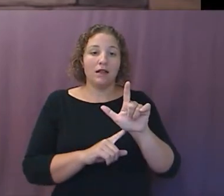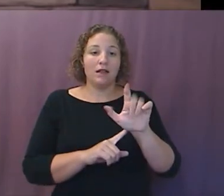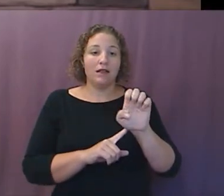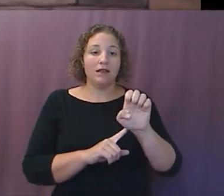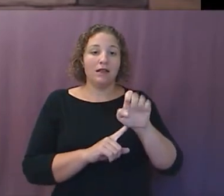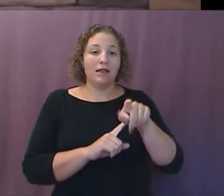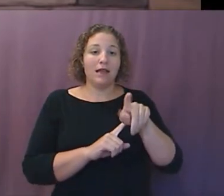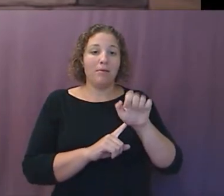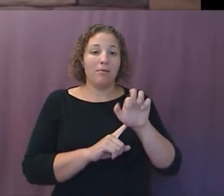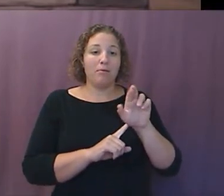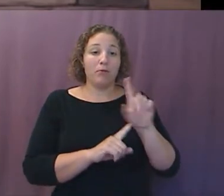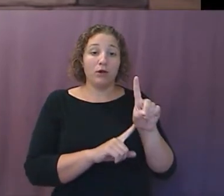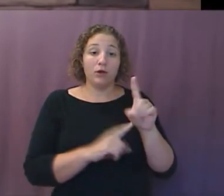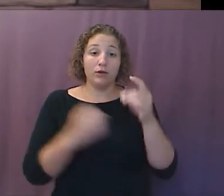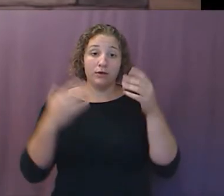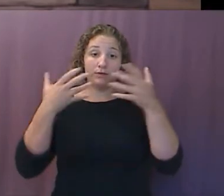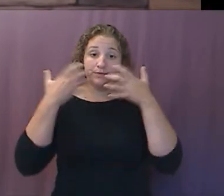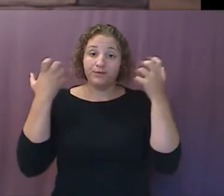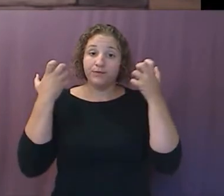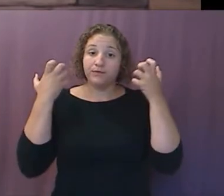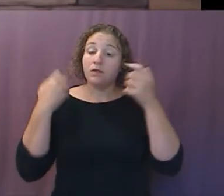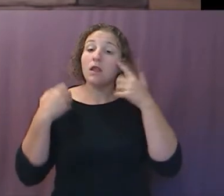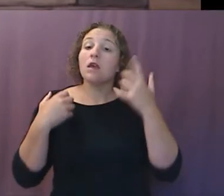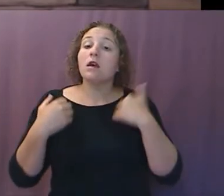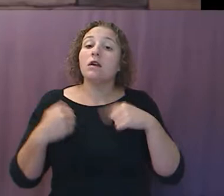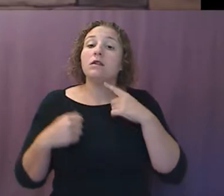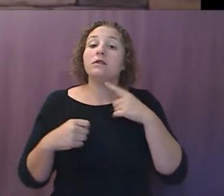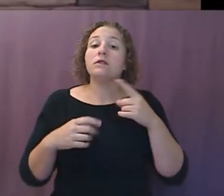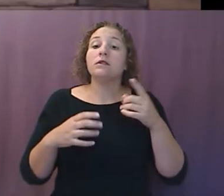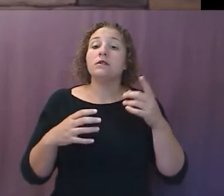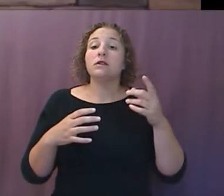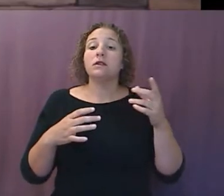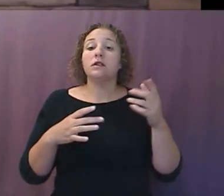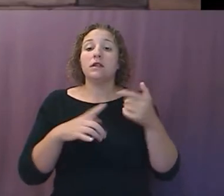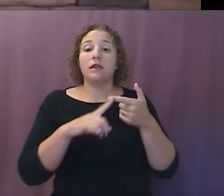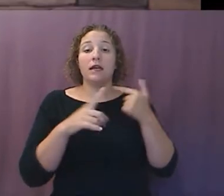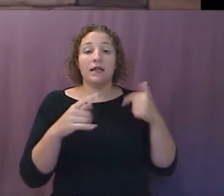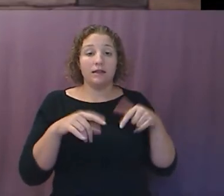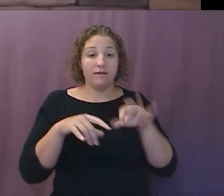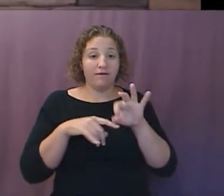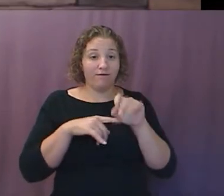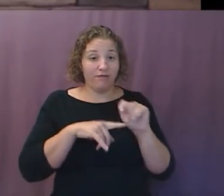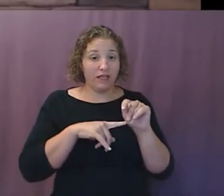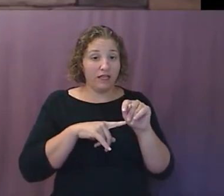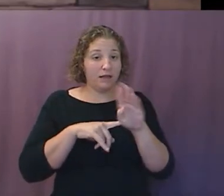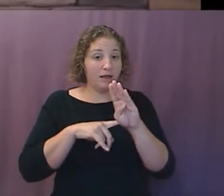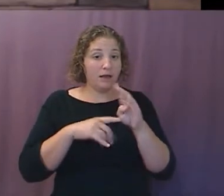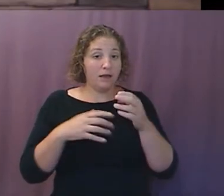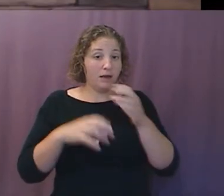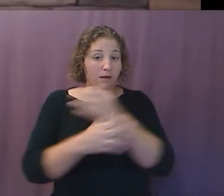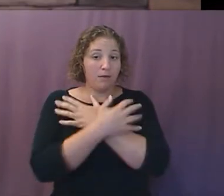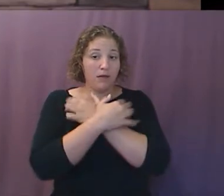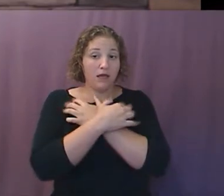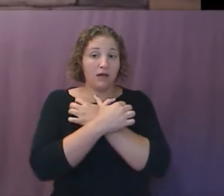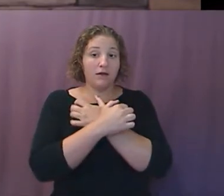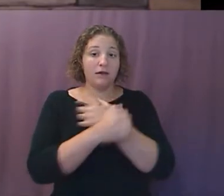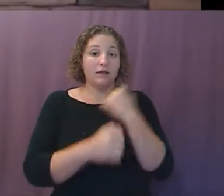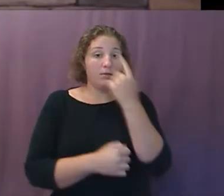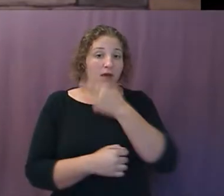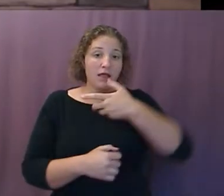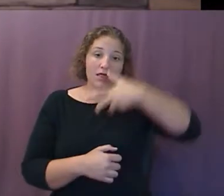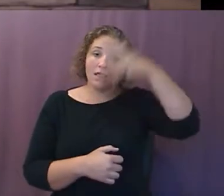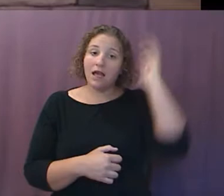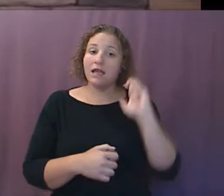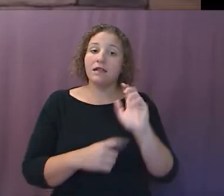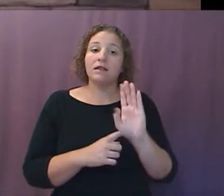His feet were as the feet of a bear, Medo-Persian empire's influence. And his mouth was as the mouth of a lion, the Babylonian empire